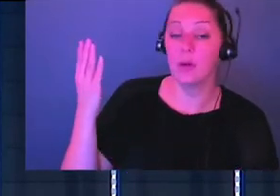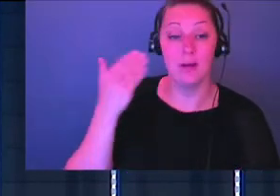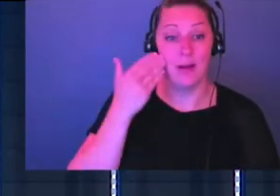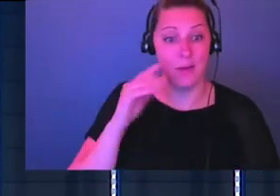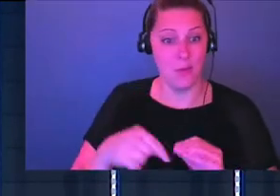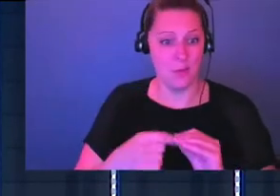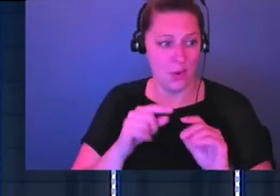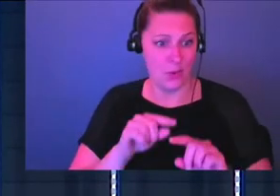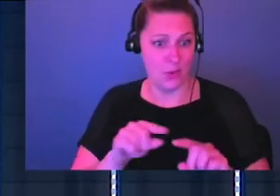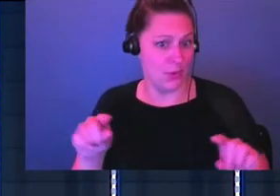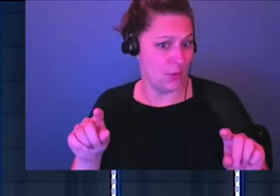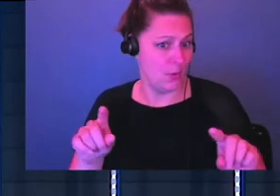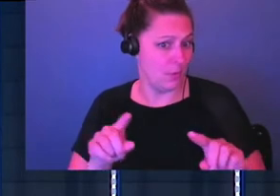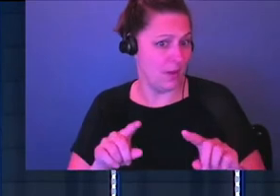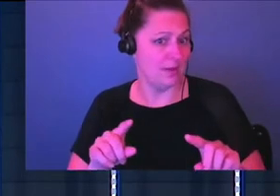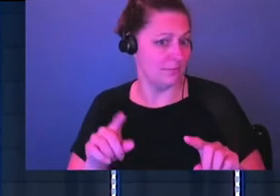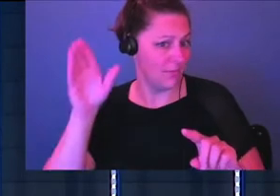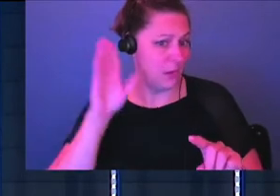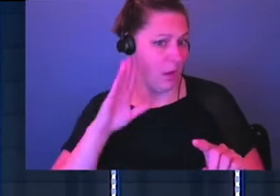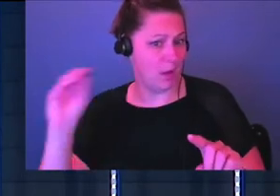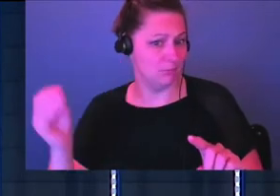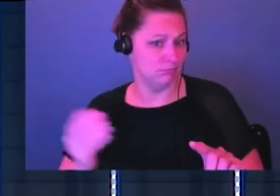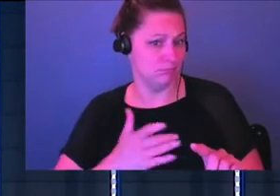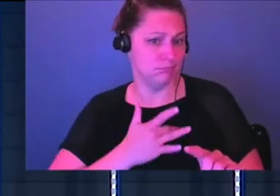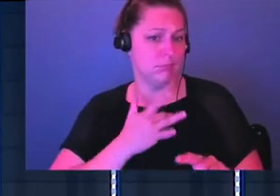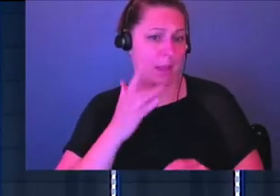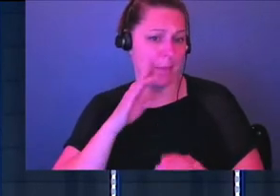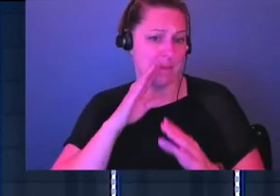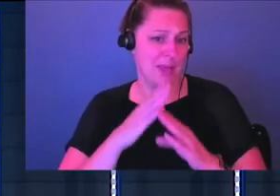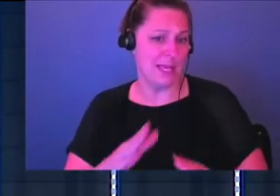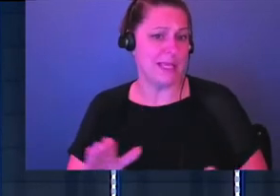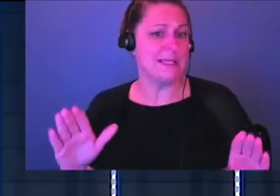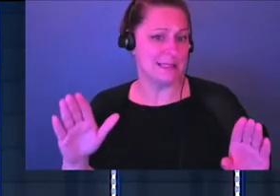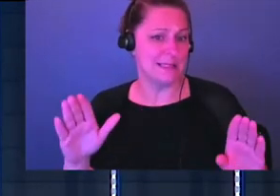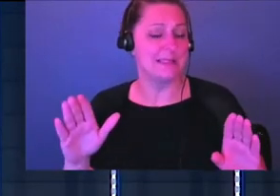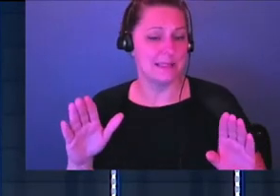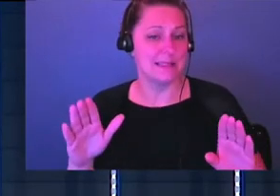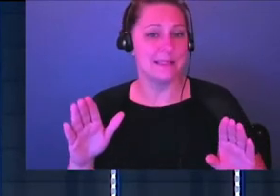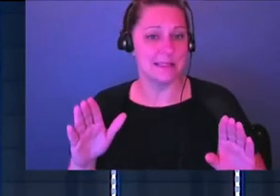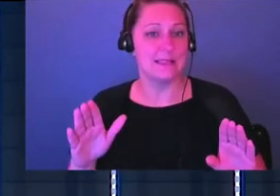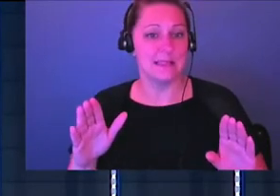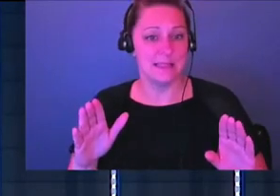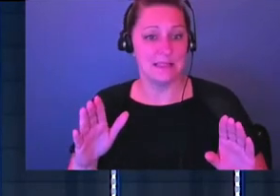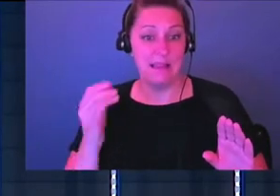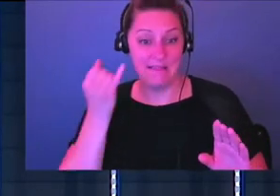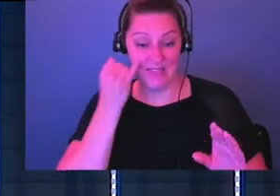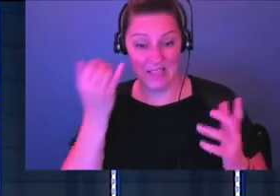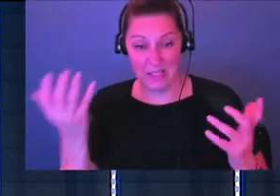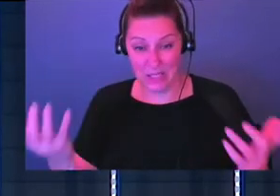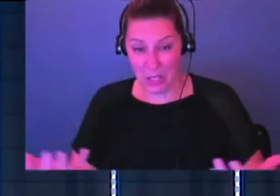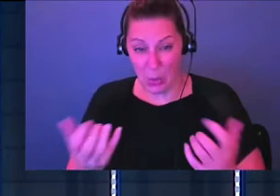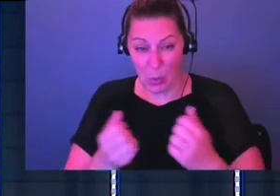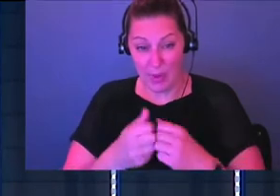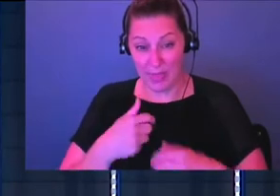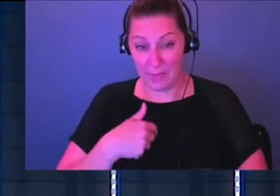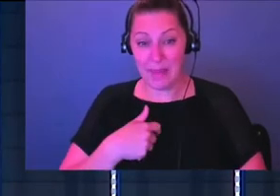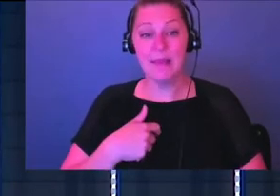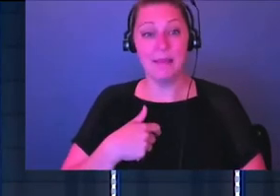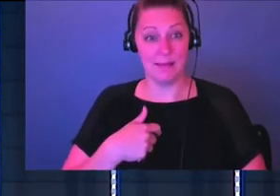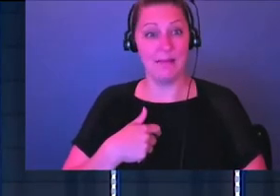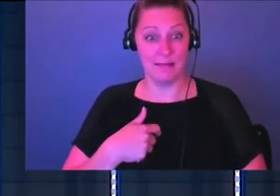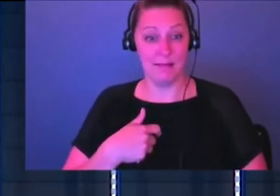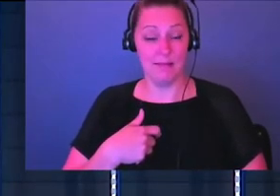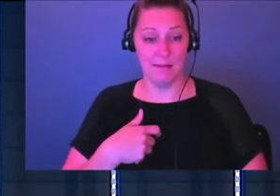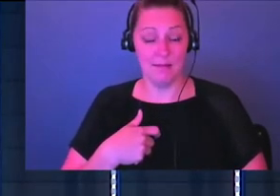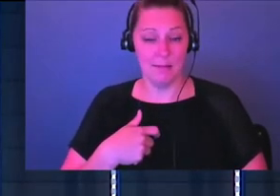God brings me peace in those moments when I do that. When I know that he is with me and that he's surrounding me and he's got me, man, I experienced